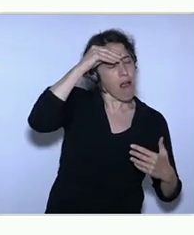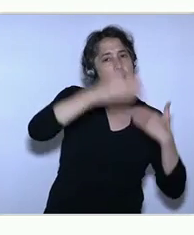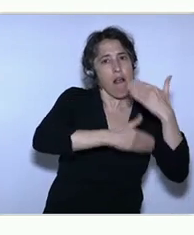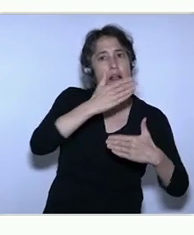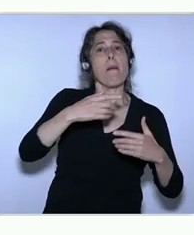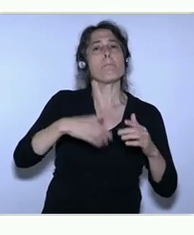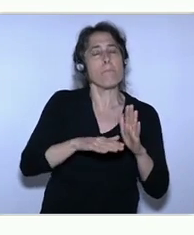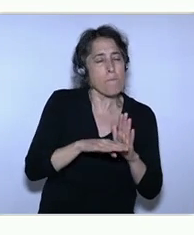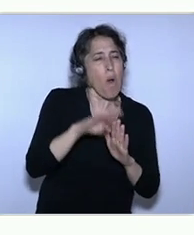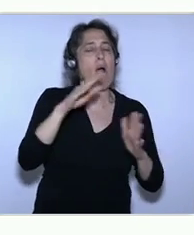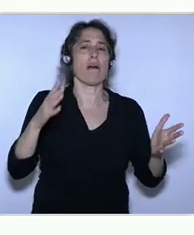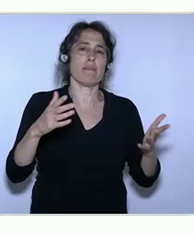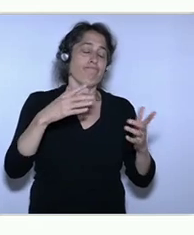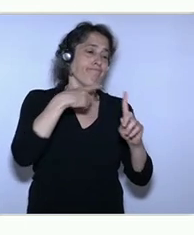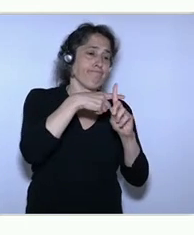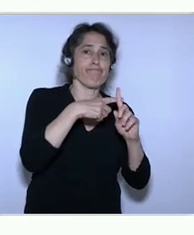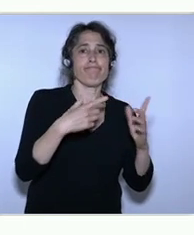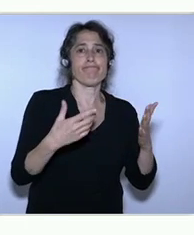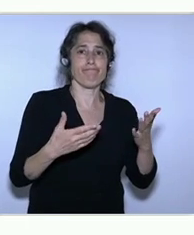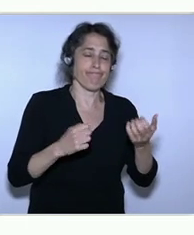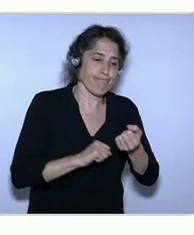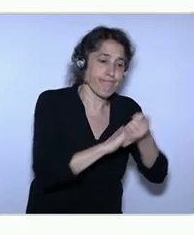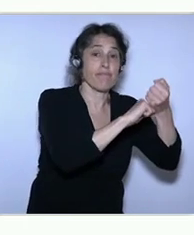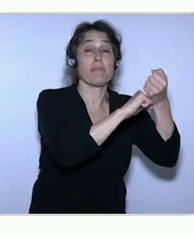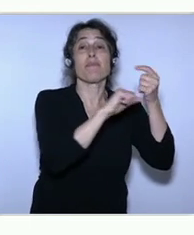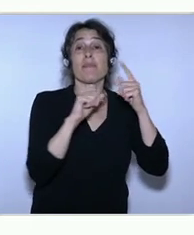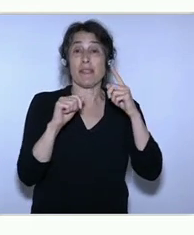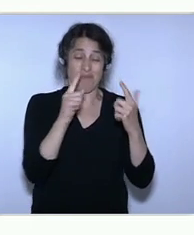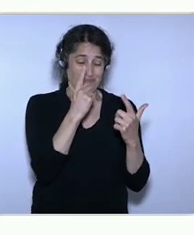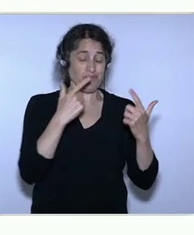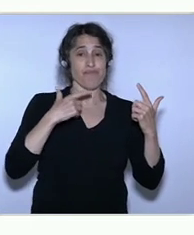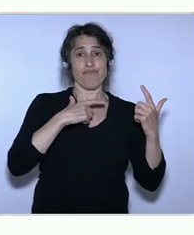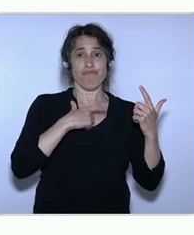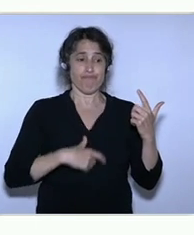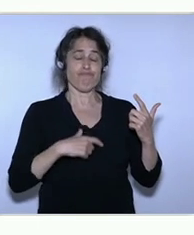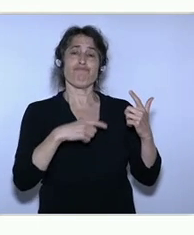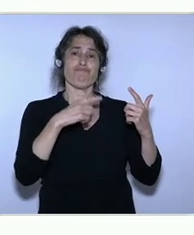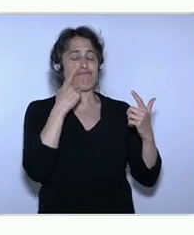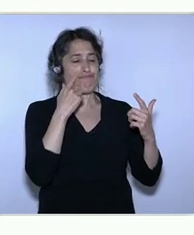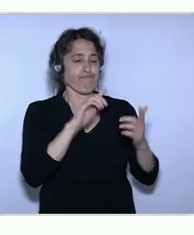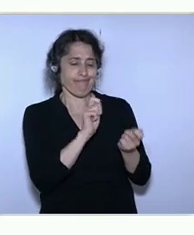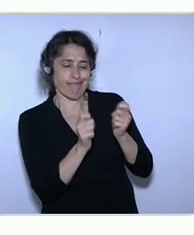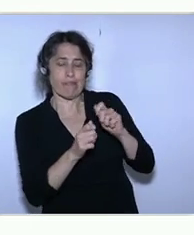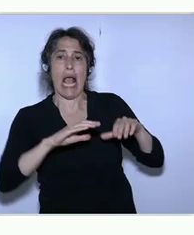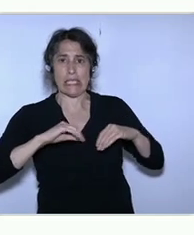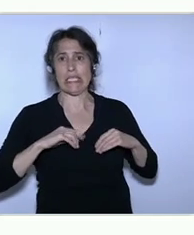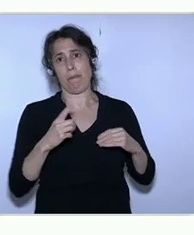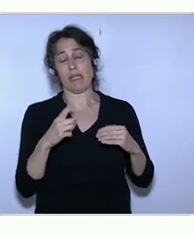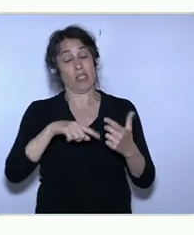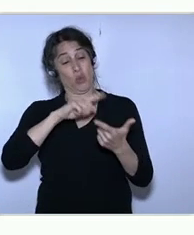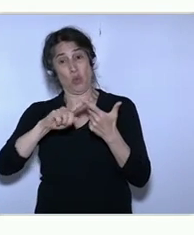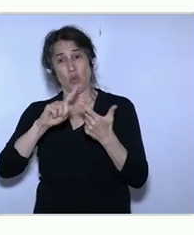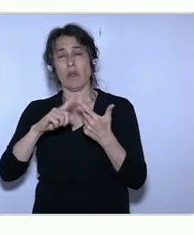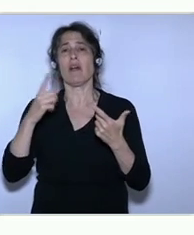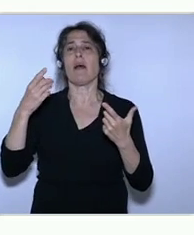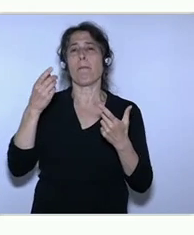in some EU nations of bankruptcy law, which means that the pain of failure is very large, which sometimes puts off people trying.